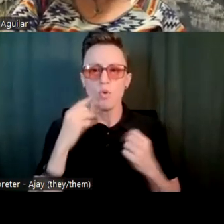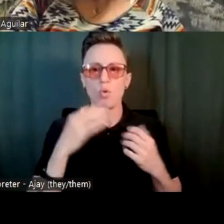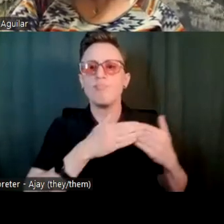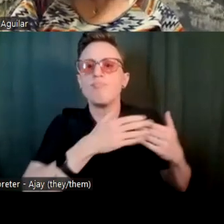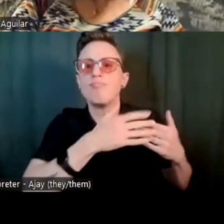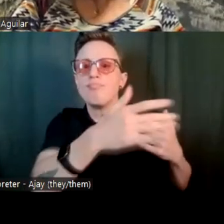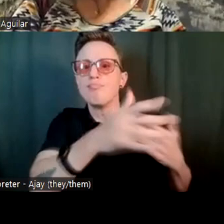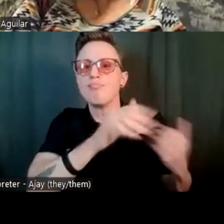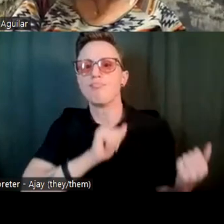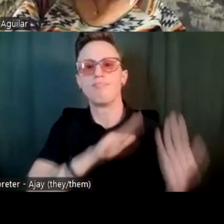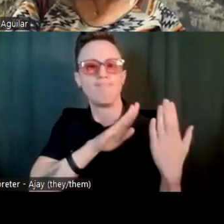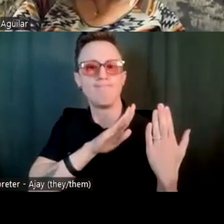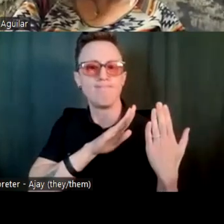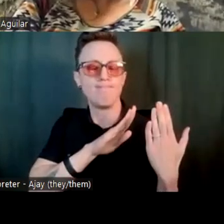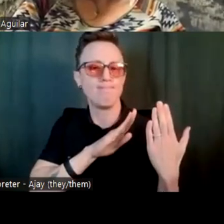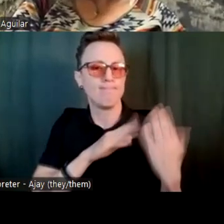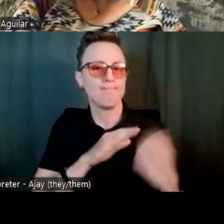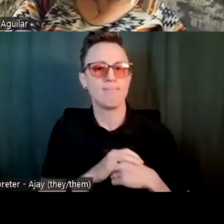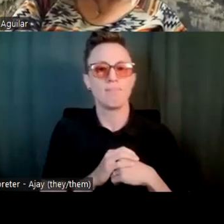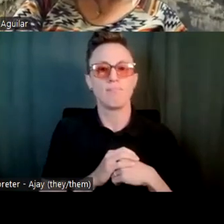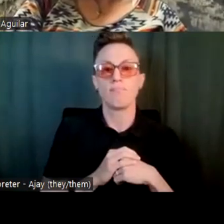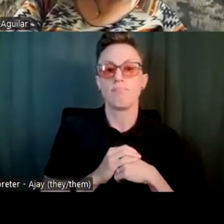Okay. Thank you, Irene. Bisha?